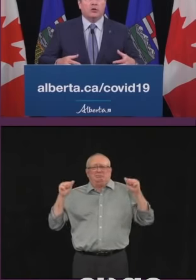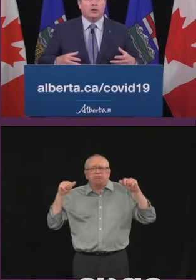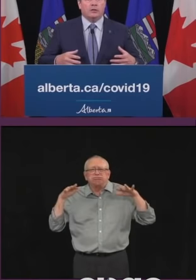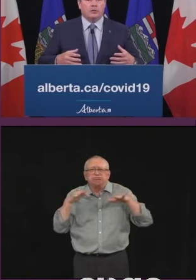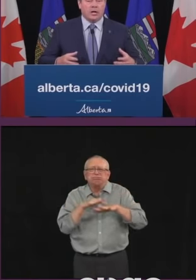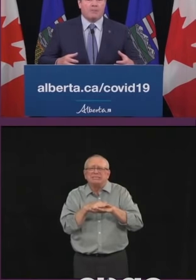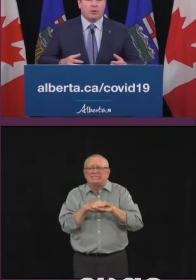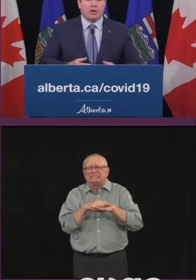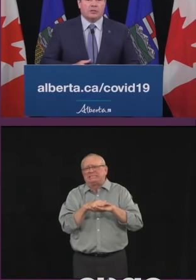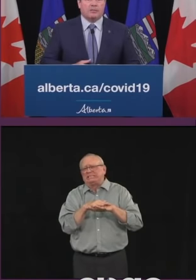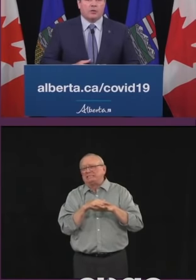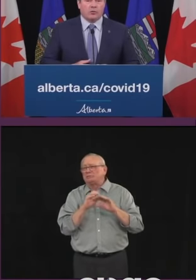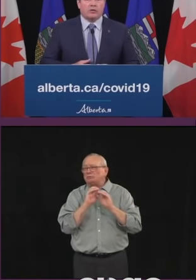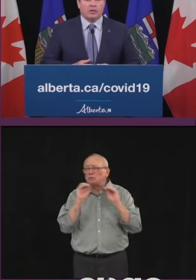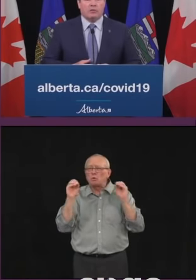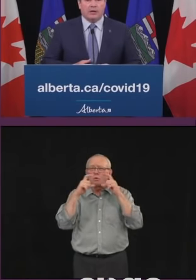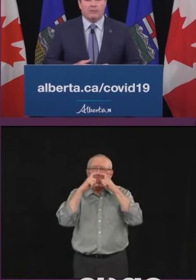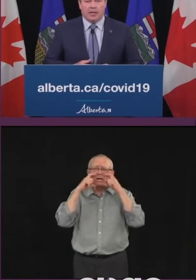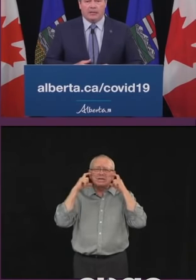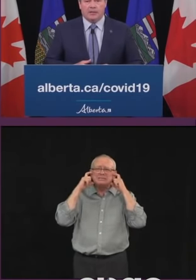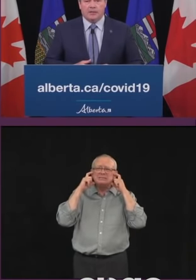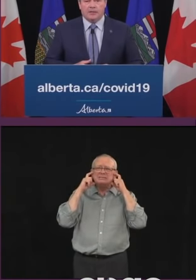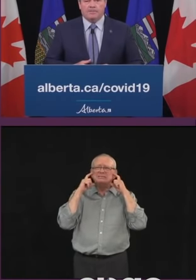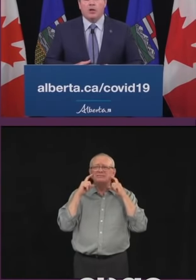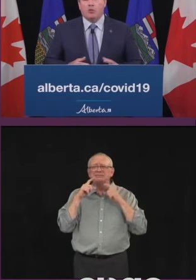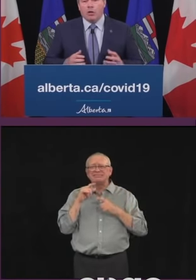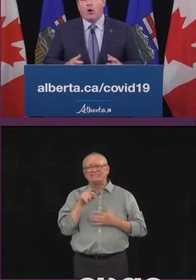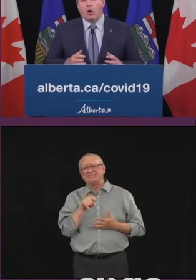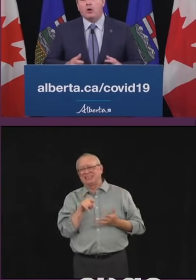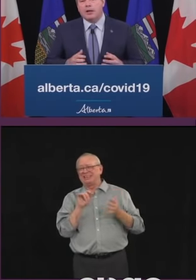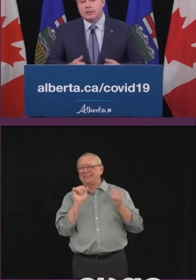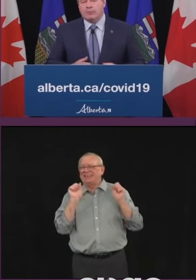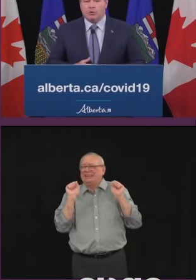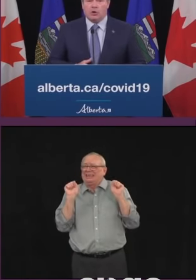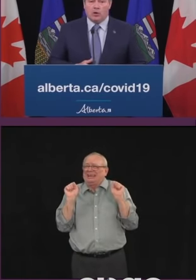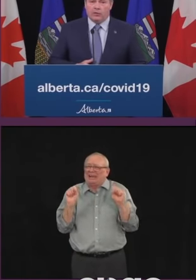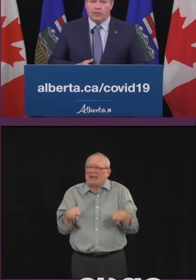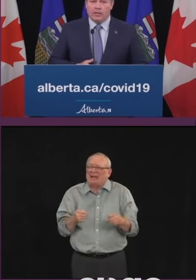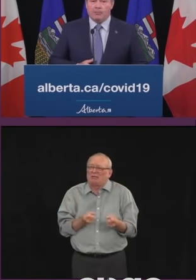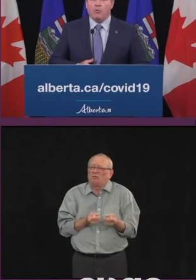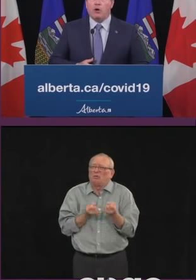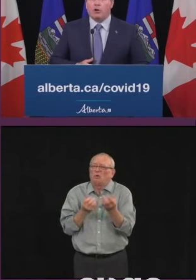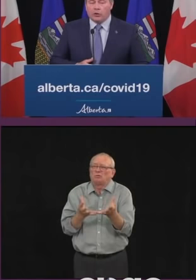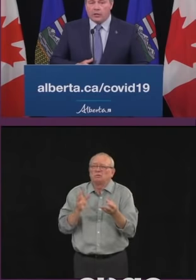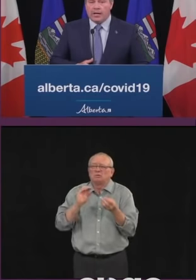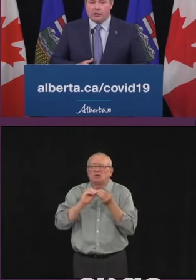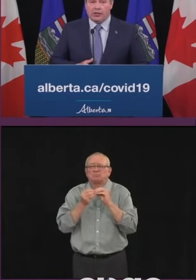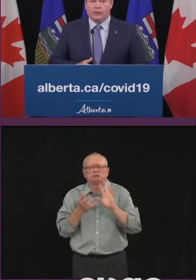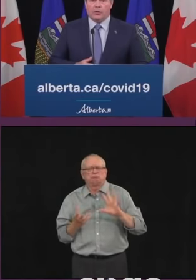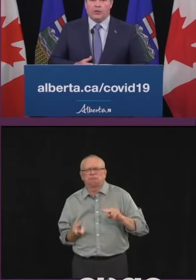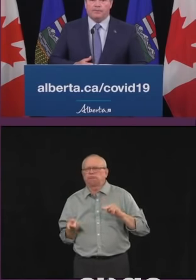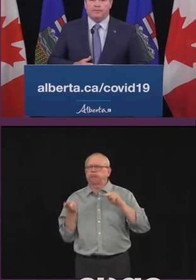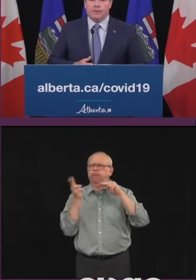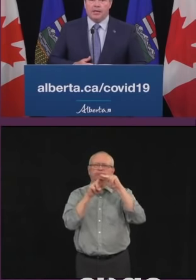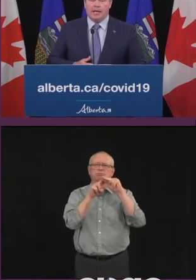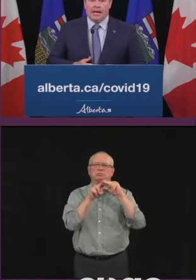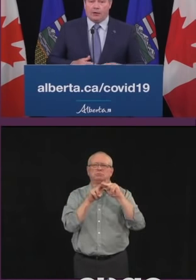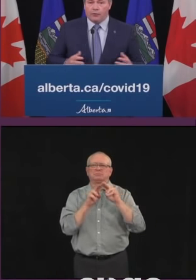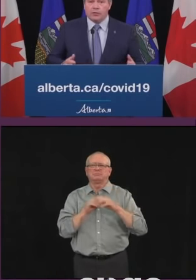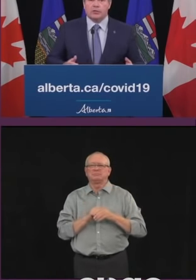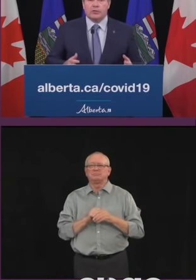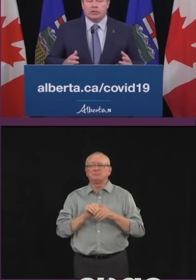could jeopardize the progress that we have made. We are not done with COVID but we are learning how to live with it